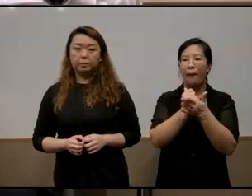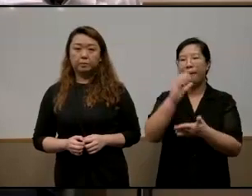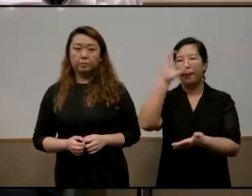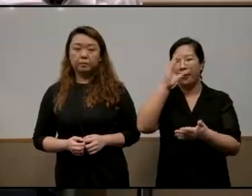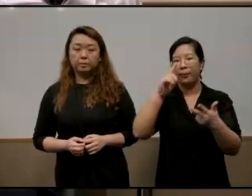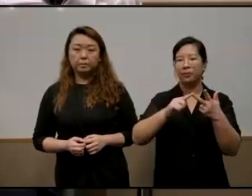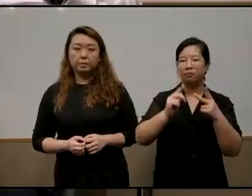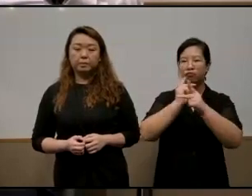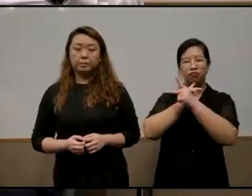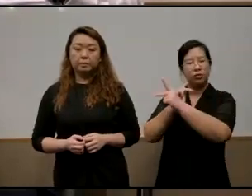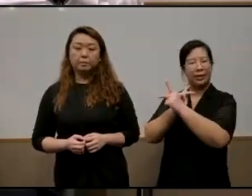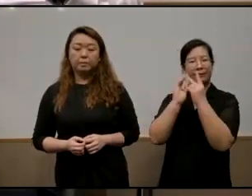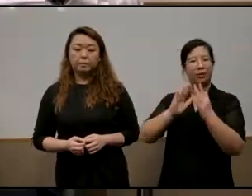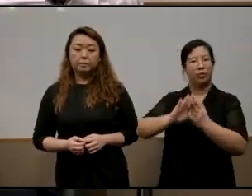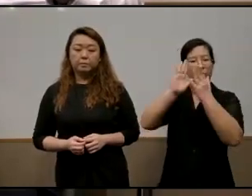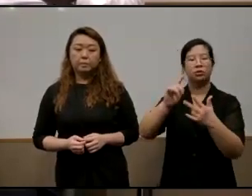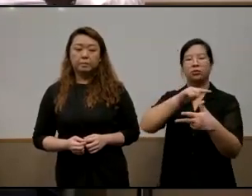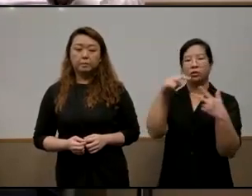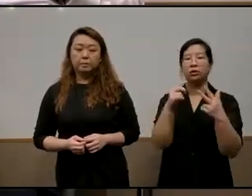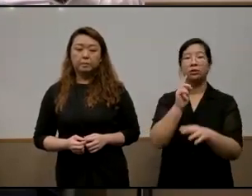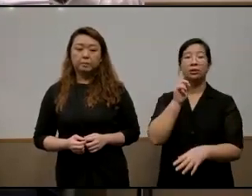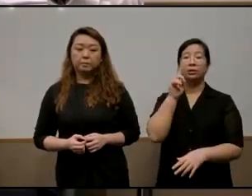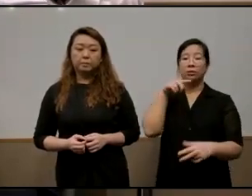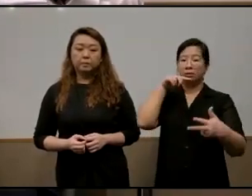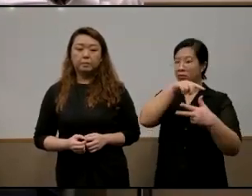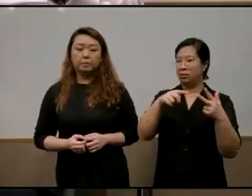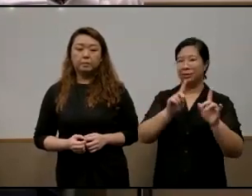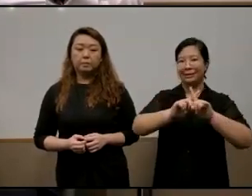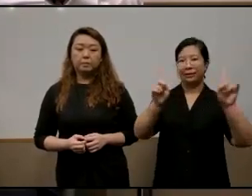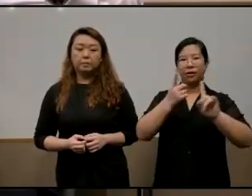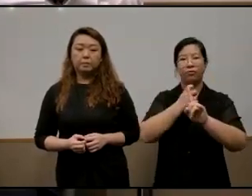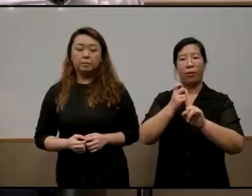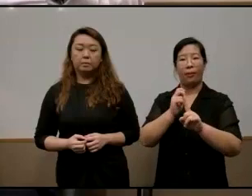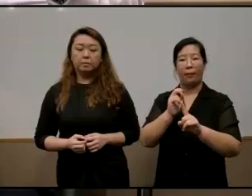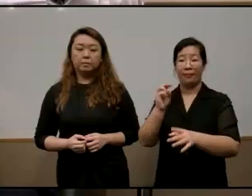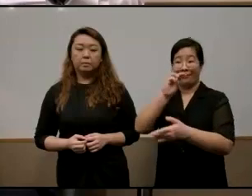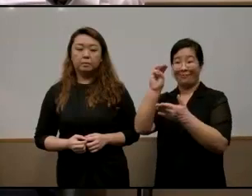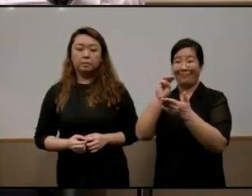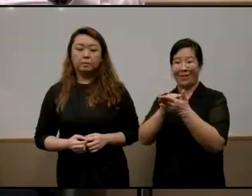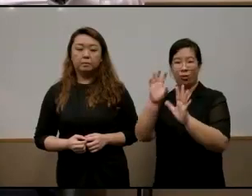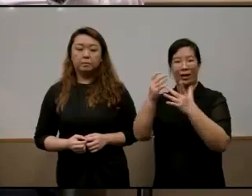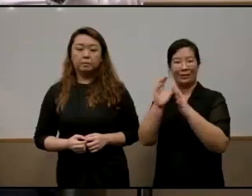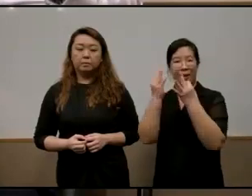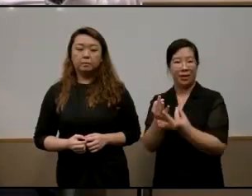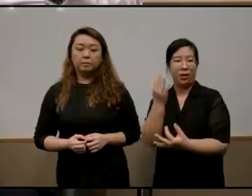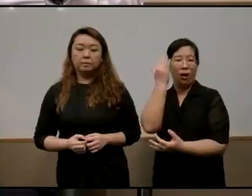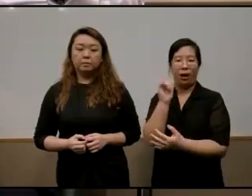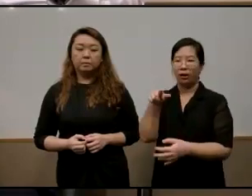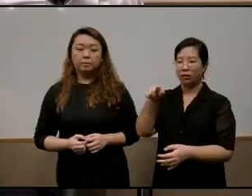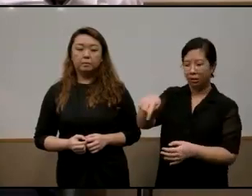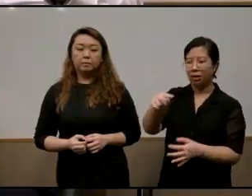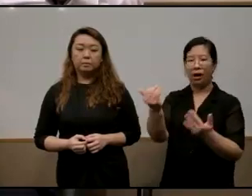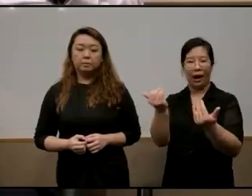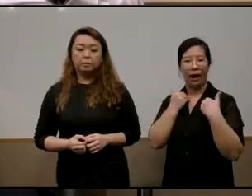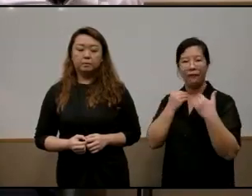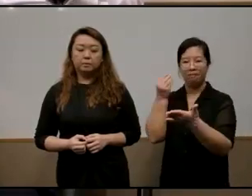protective approaches now this is very different from upper middle class right because they have the capital and